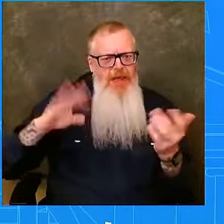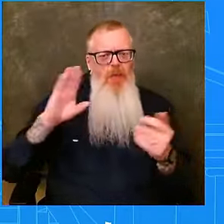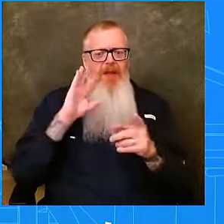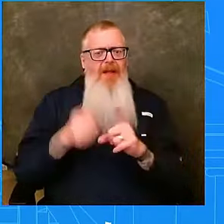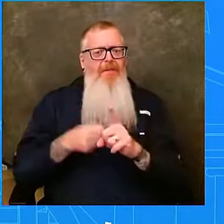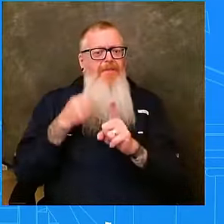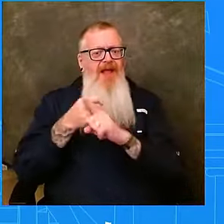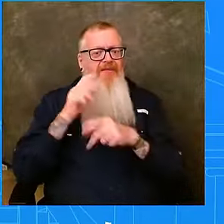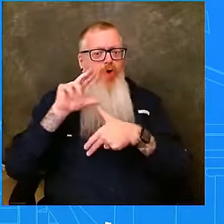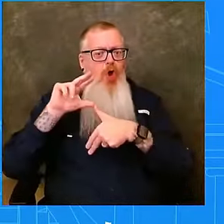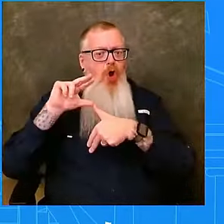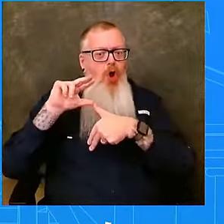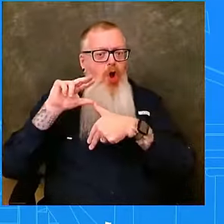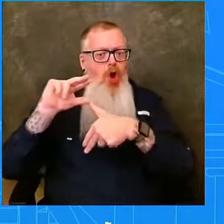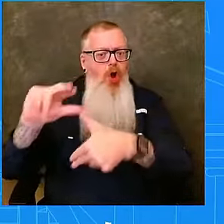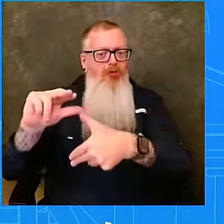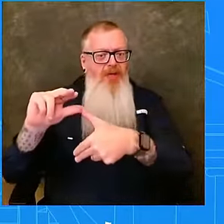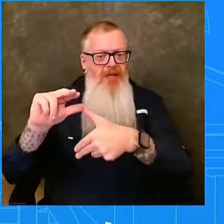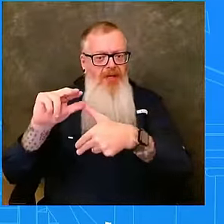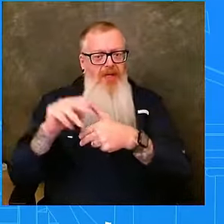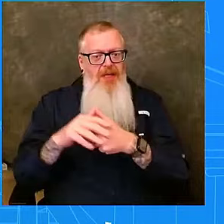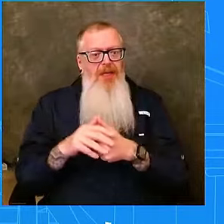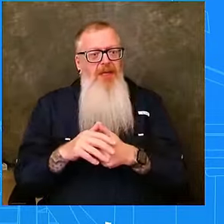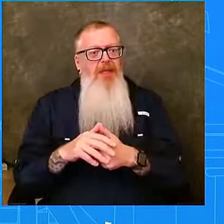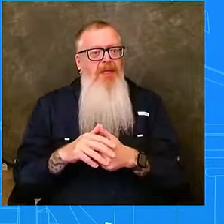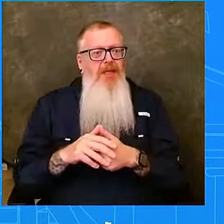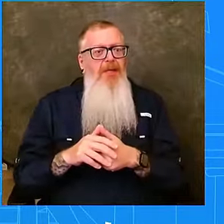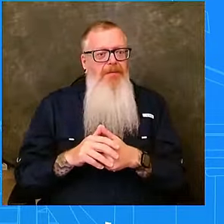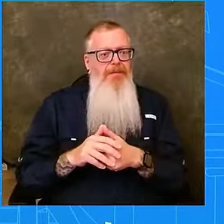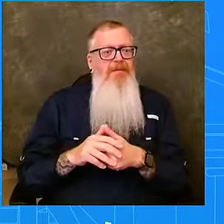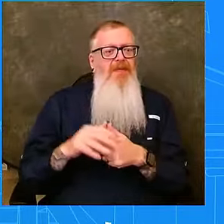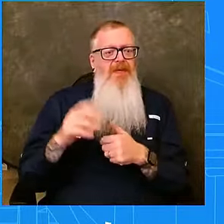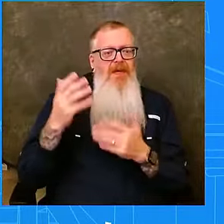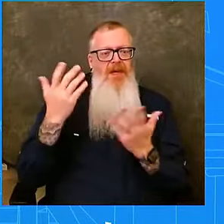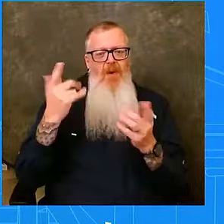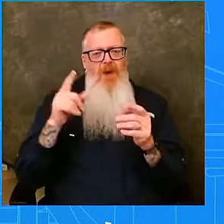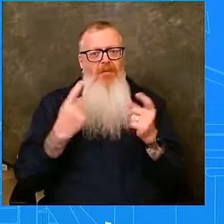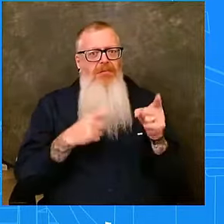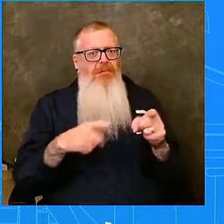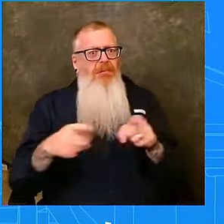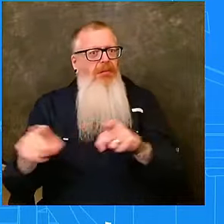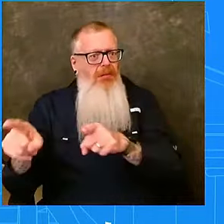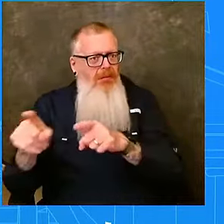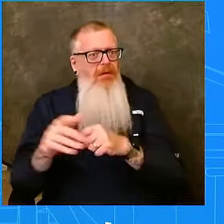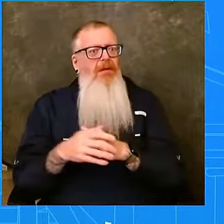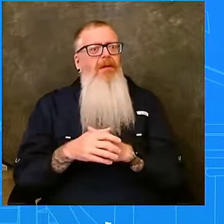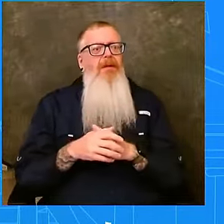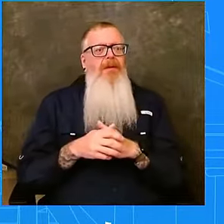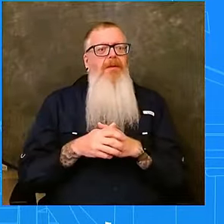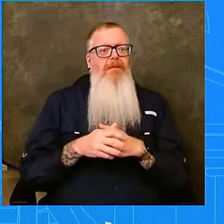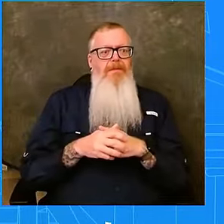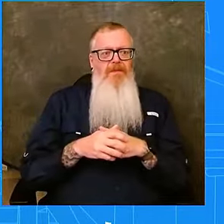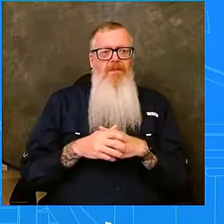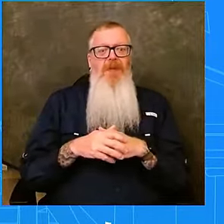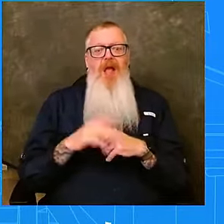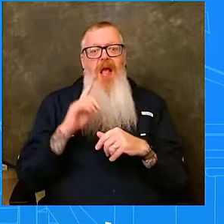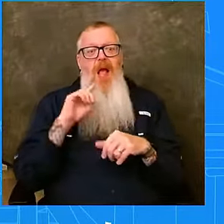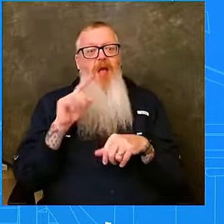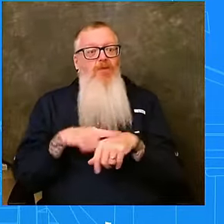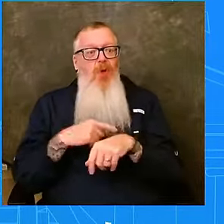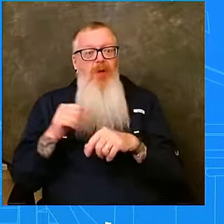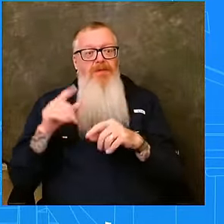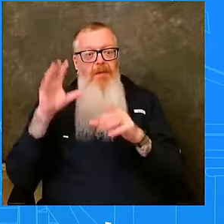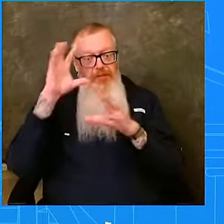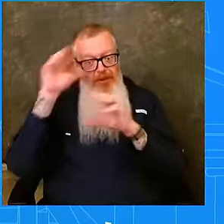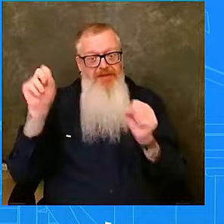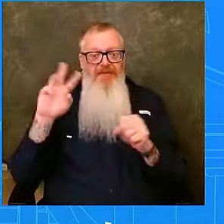President has said, we will be there for the communities devastated by the storm for as long as it takes. The President and the Vice President received a briefing